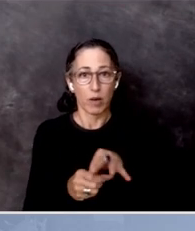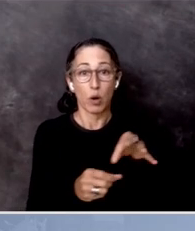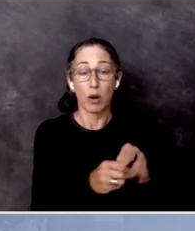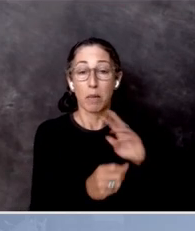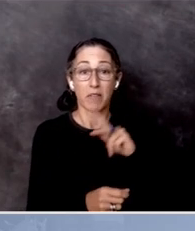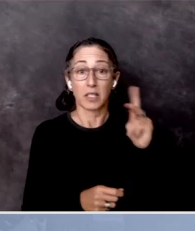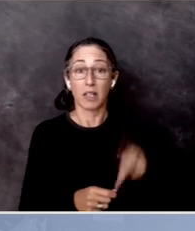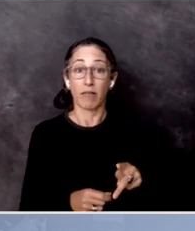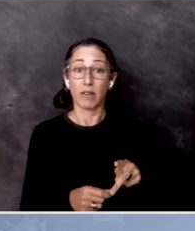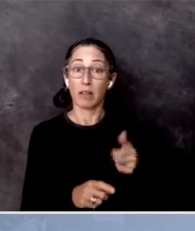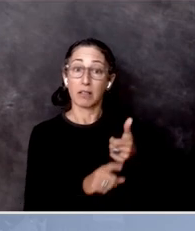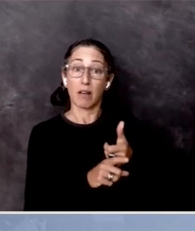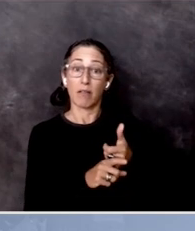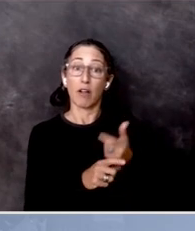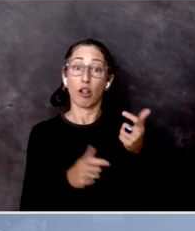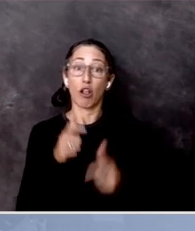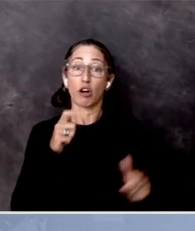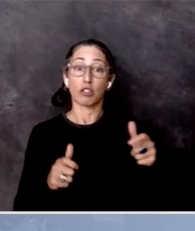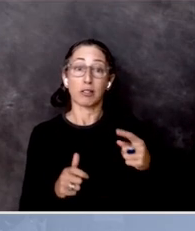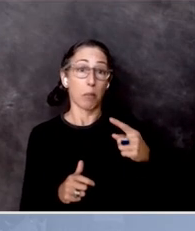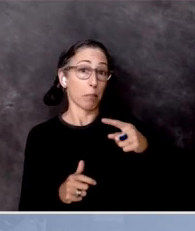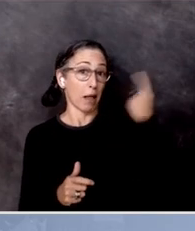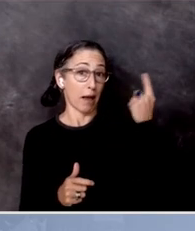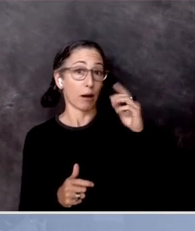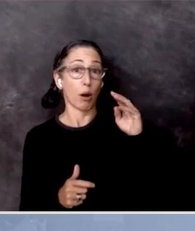the nation's largest black Muslim populations?